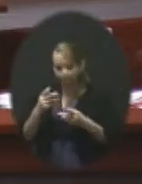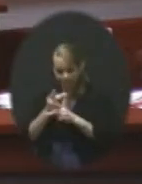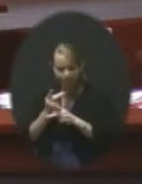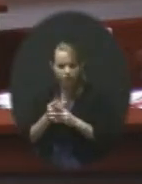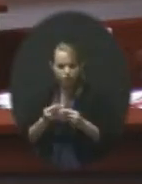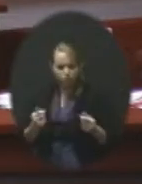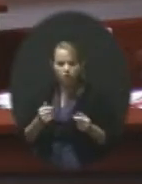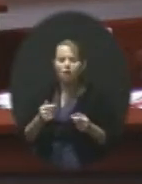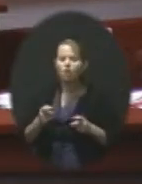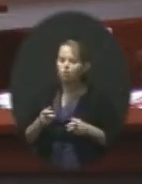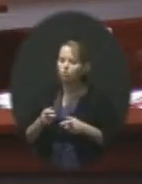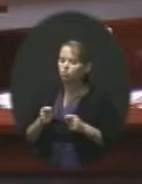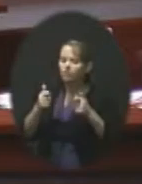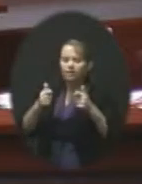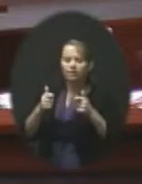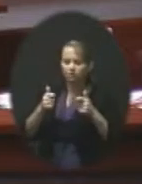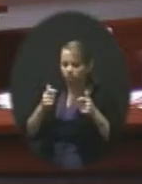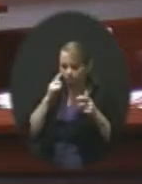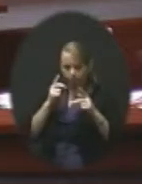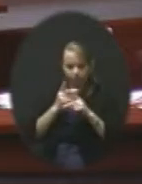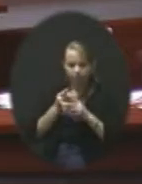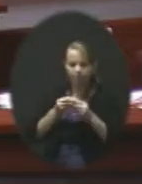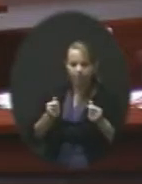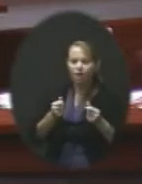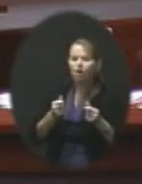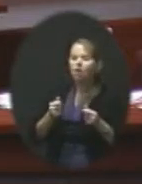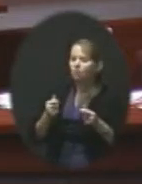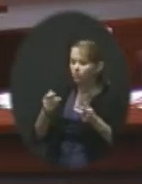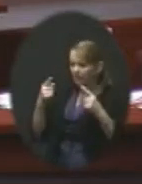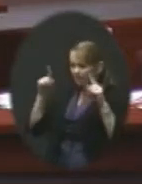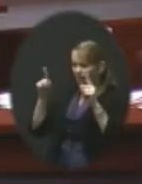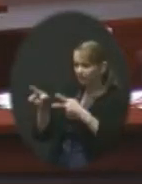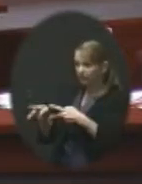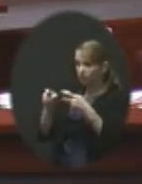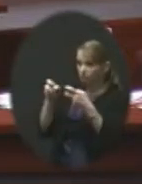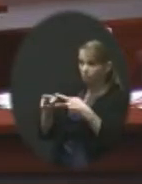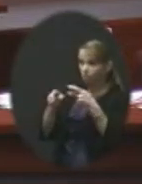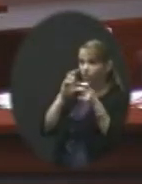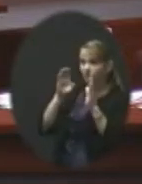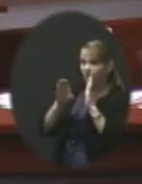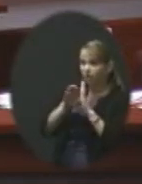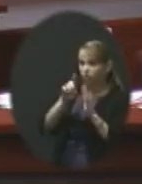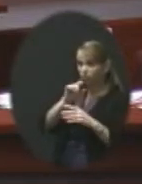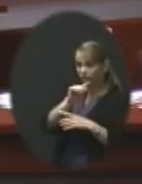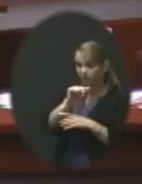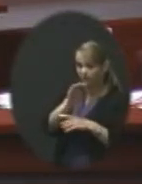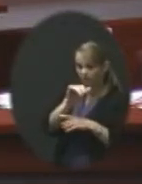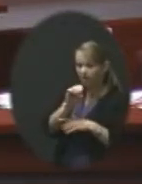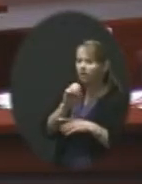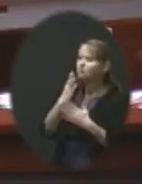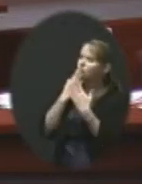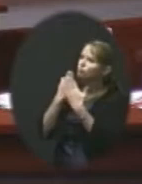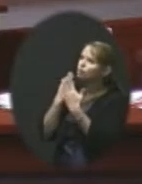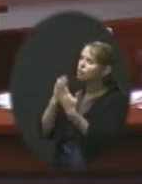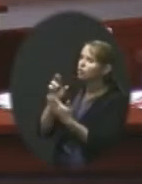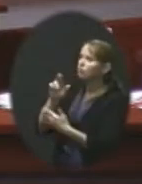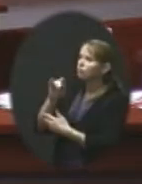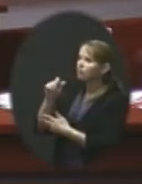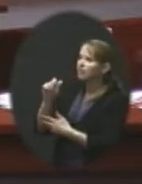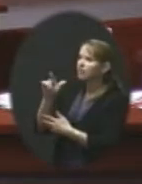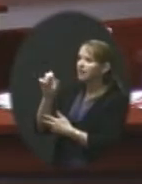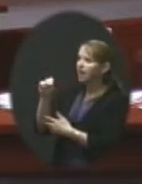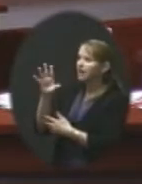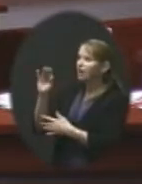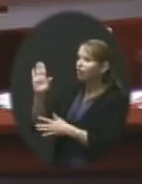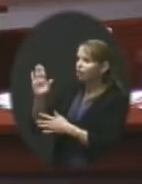successfully loaded the pictures into the database. I just wanted to let you know personally how much I appreciate Rita Lyon and her unwavering dedication to our district and its